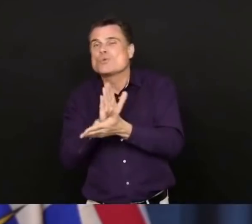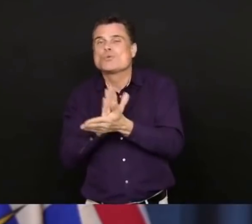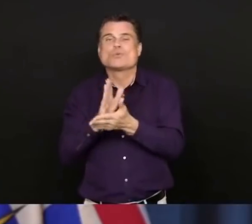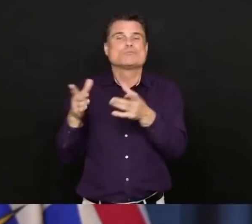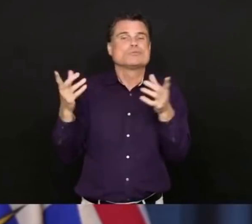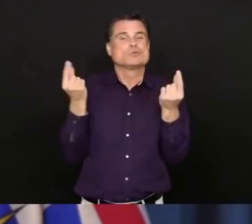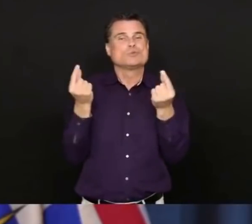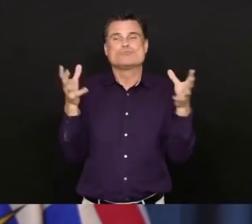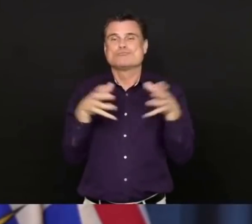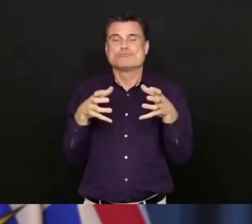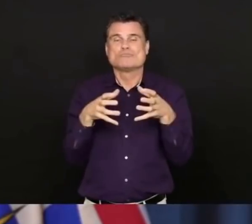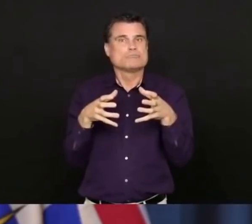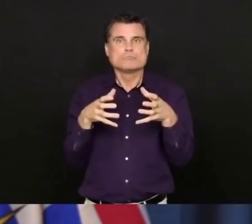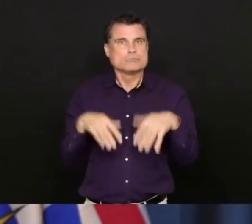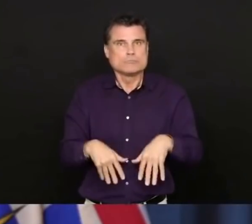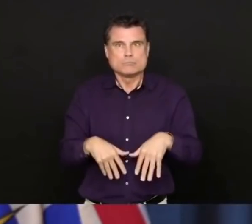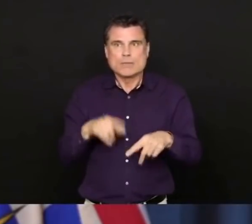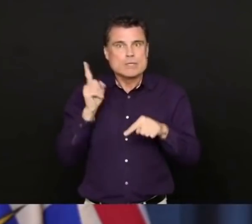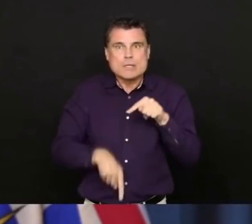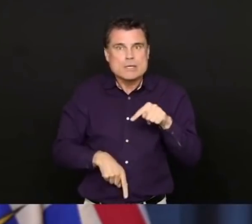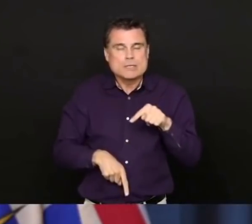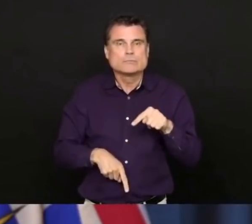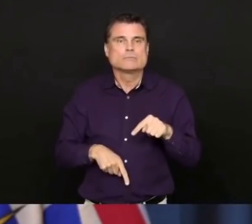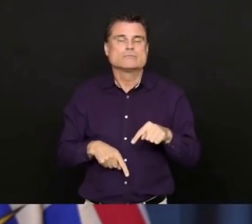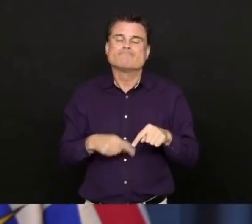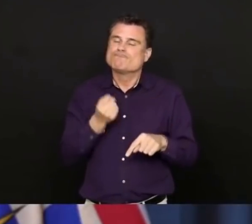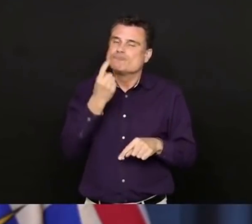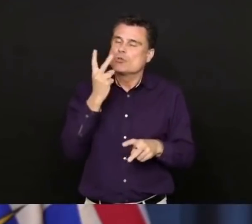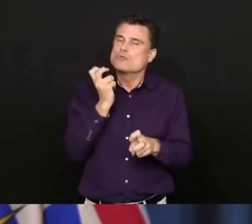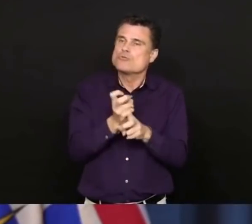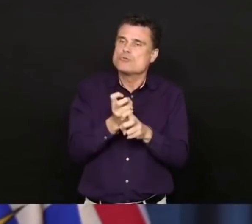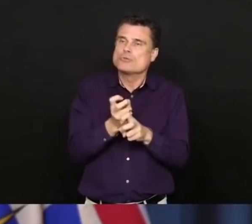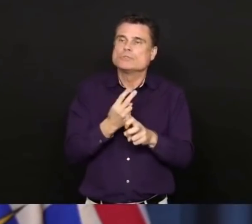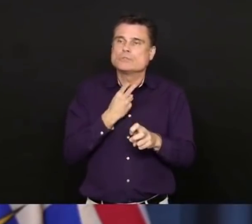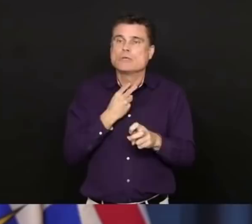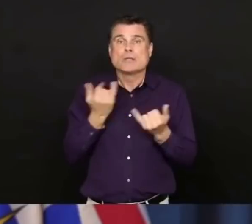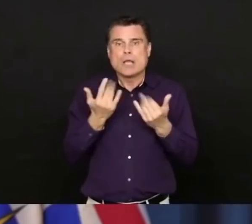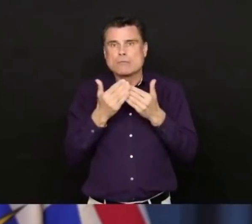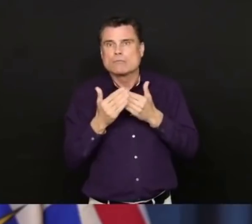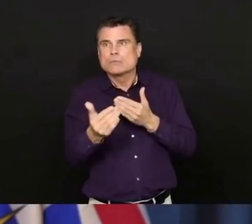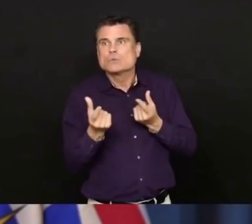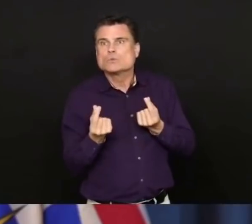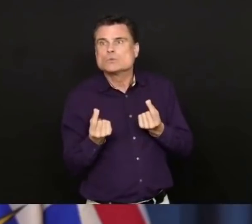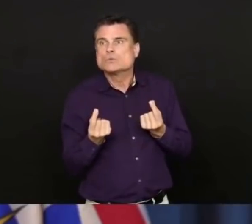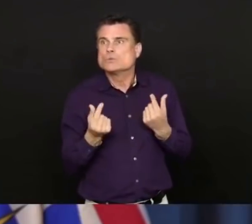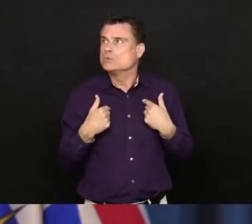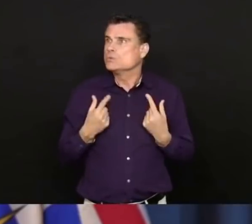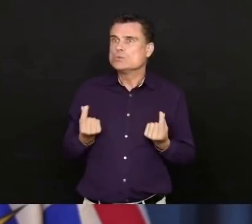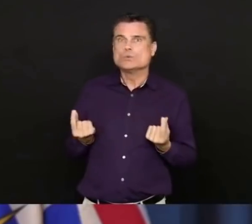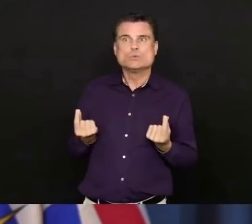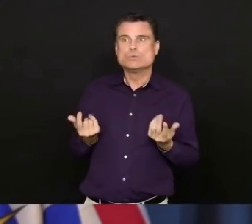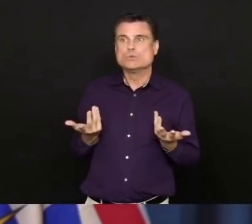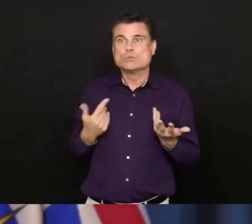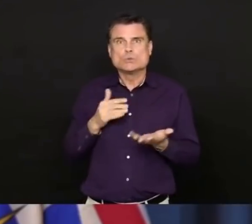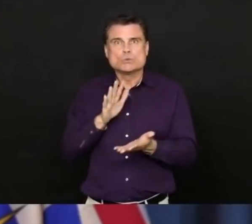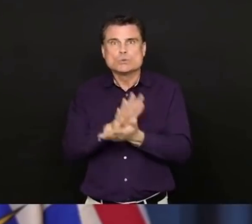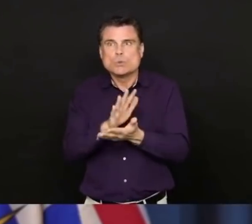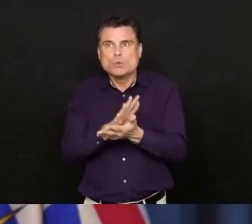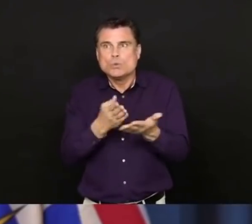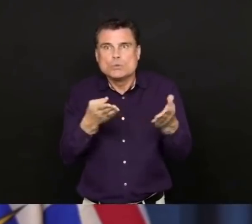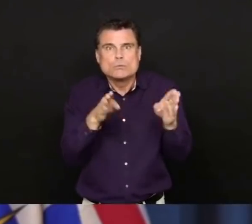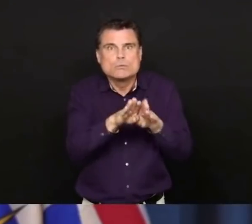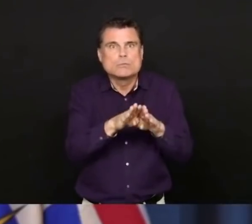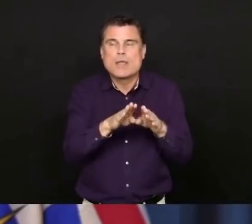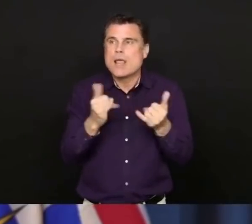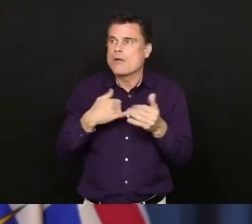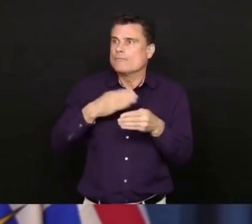schools. And the uncertainty about what's going to happen in the next few months, particularly for those who are finishing in high